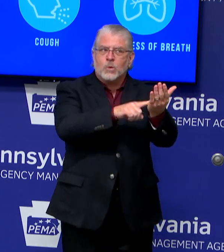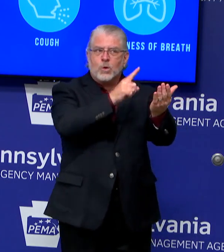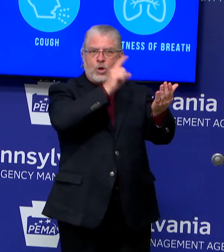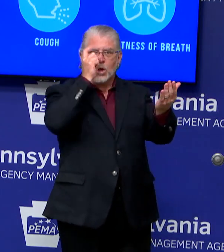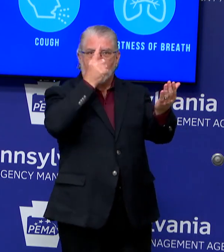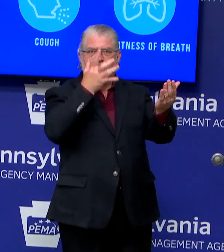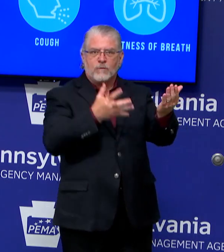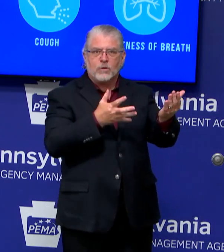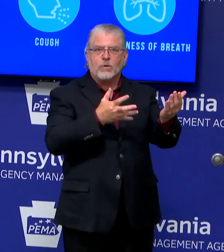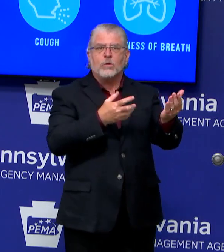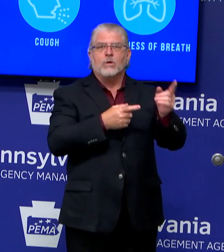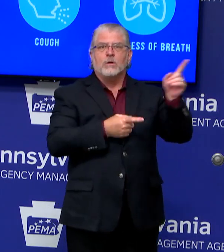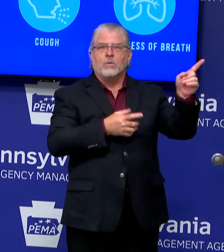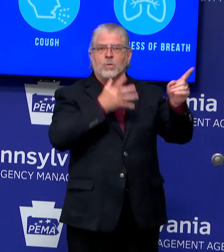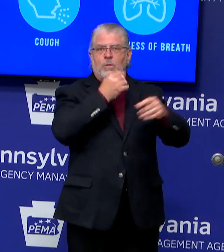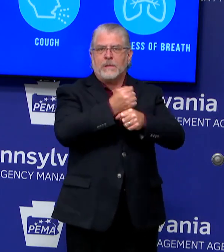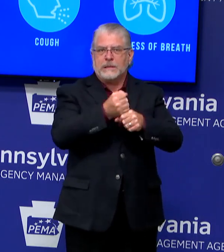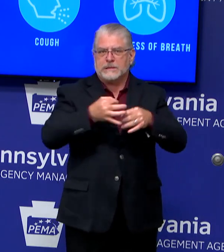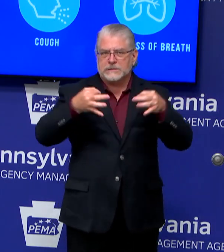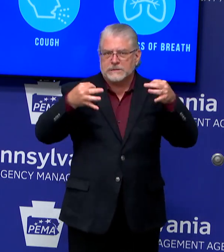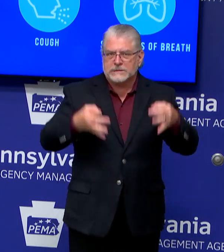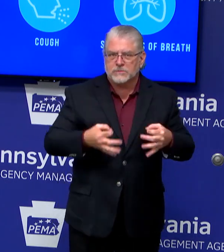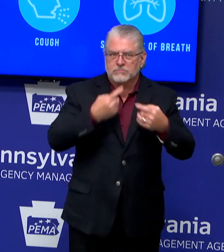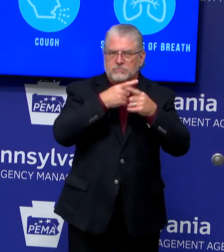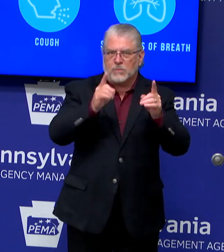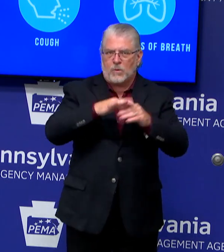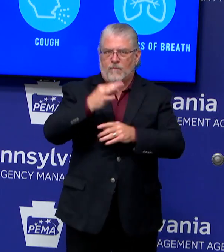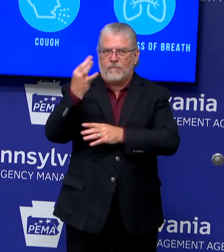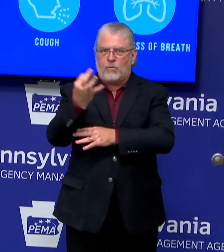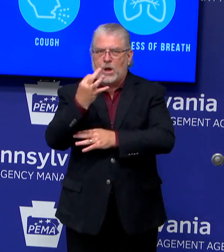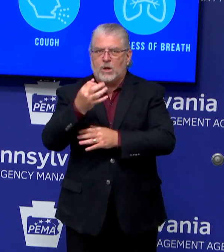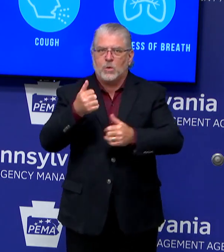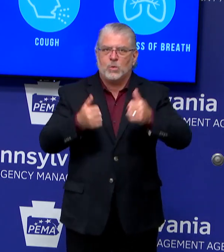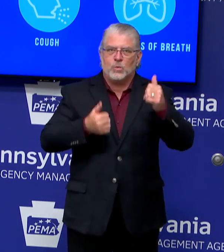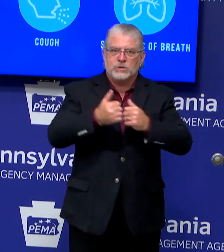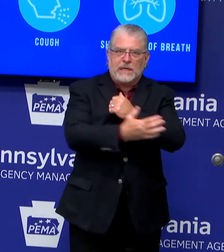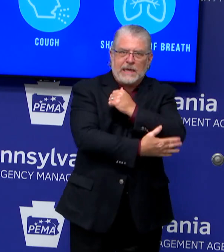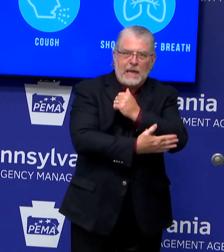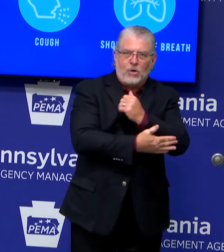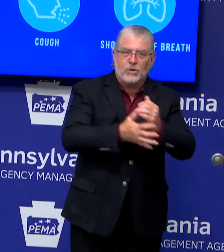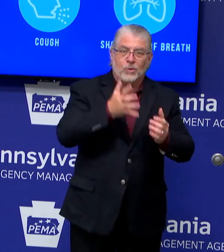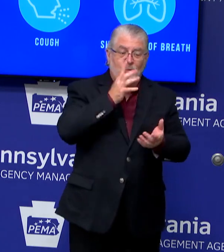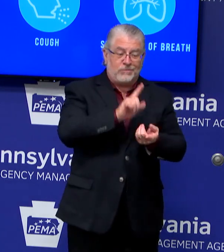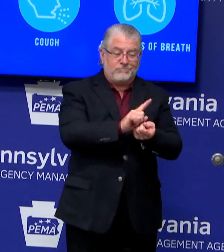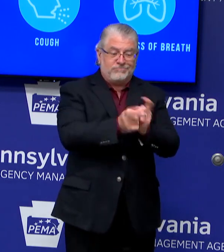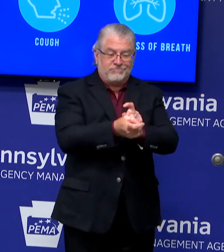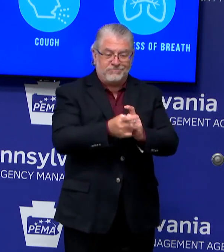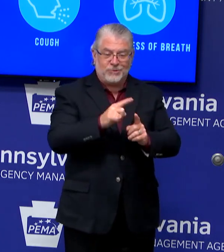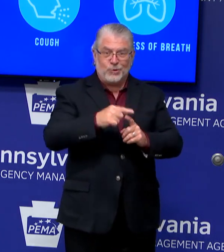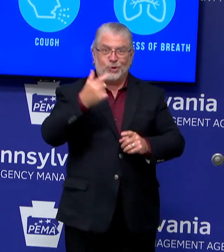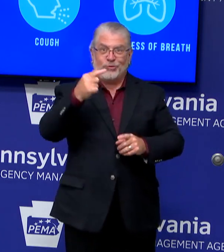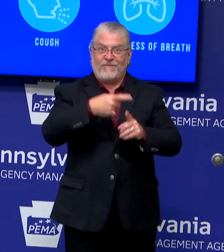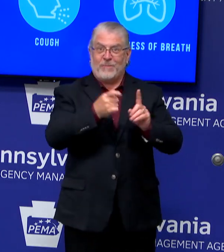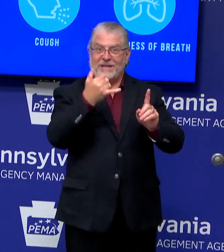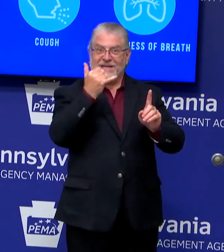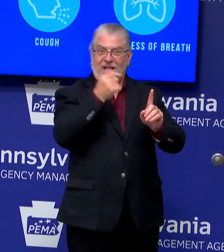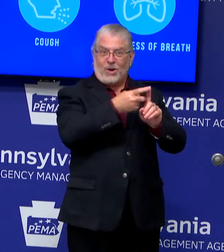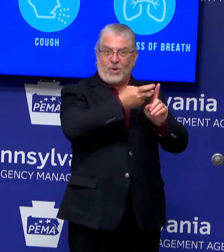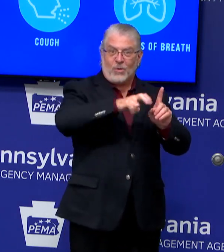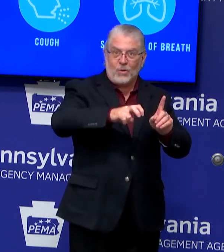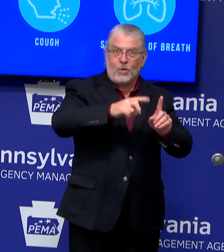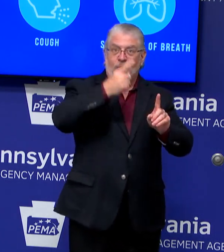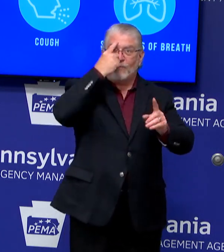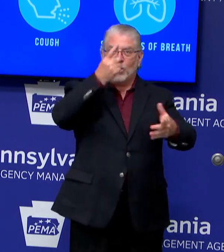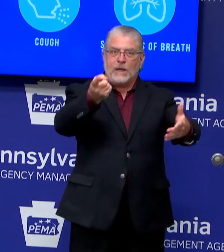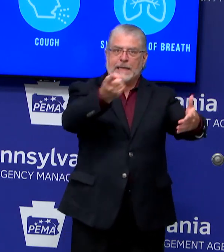decision. Those will be announced on Friday, what counties might be able to go from yellow to green a week from now, a week from Friday, which would be the